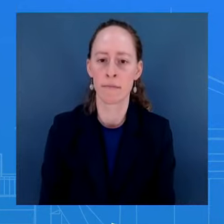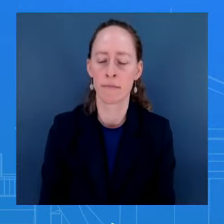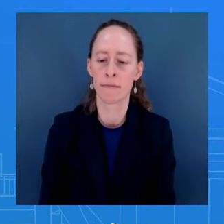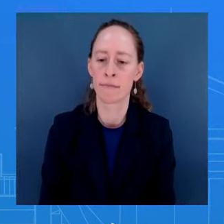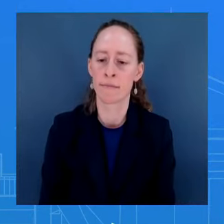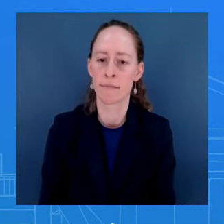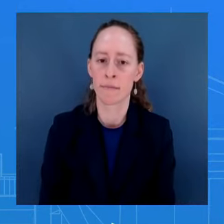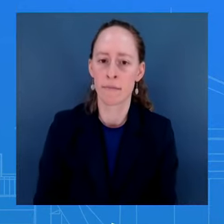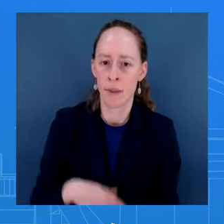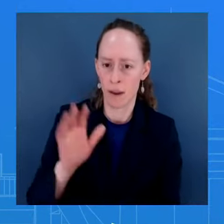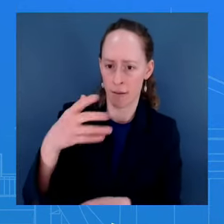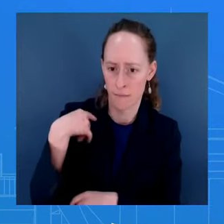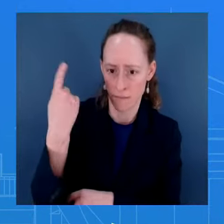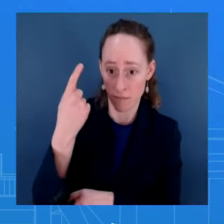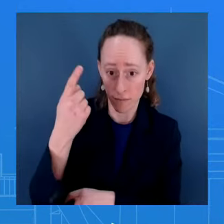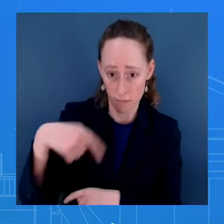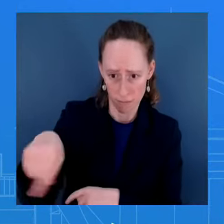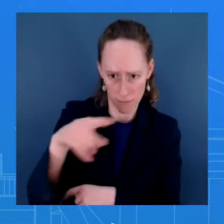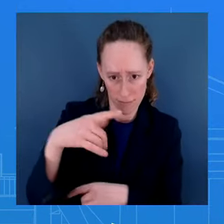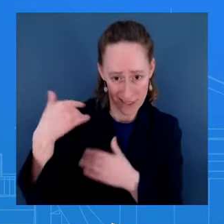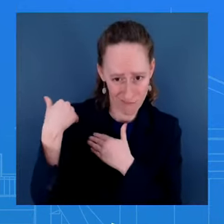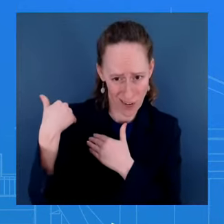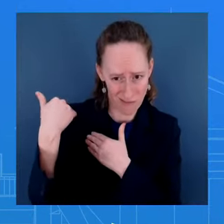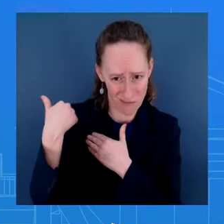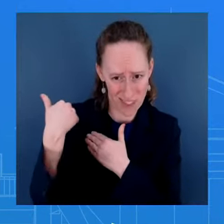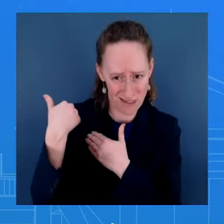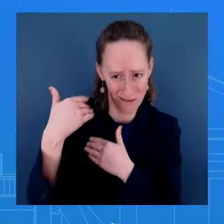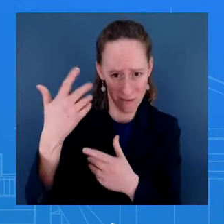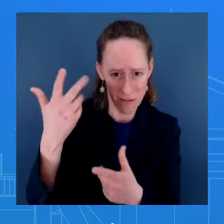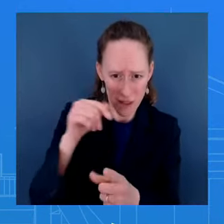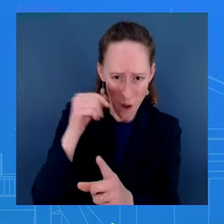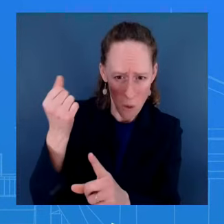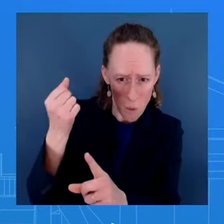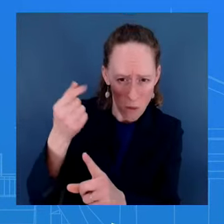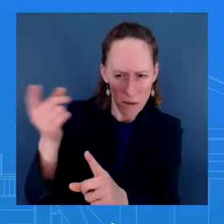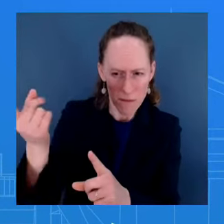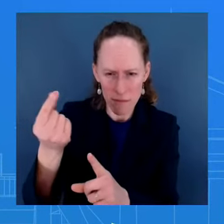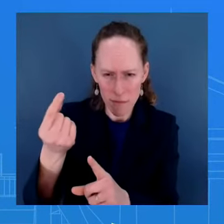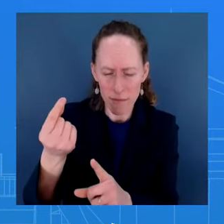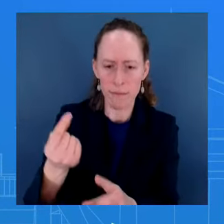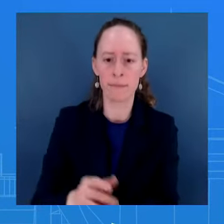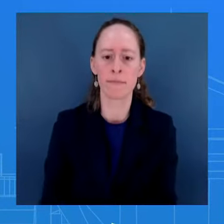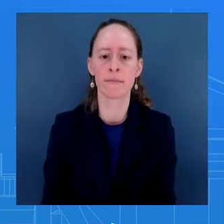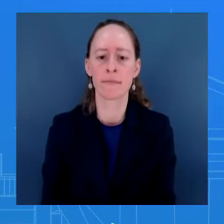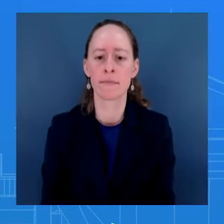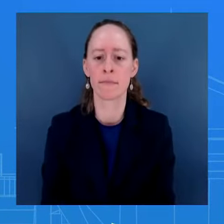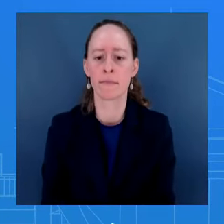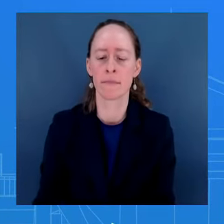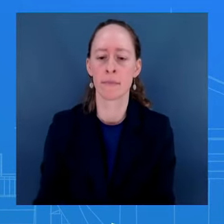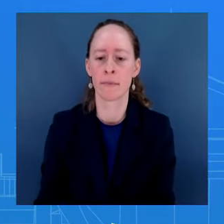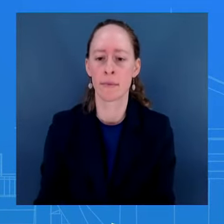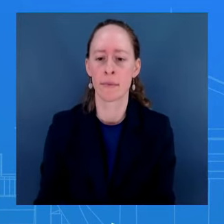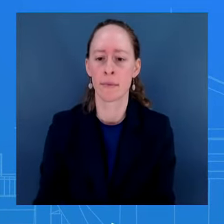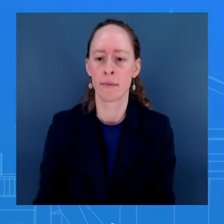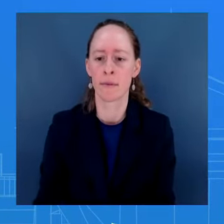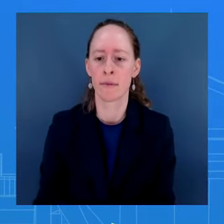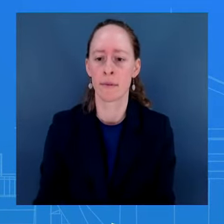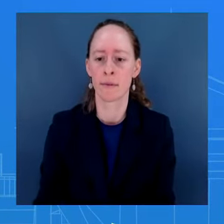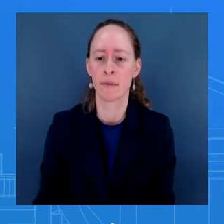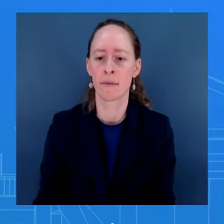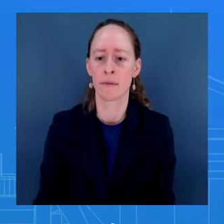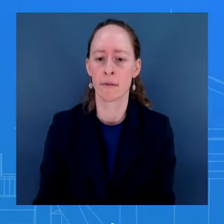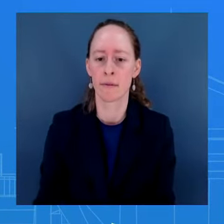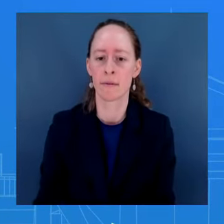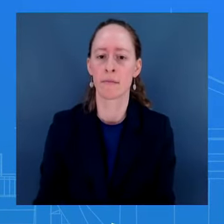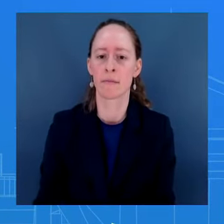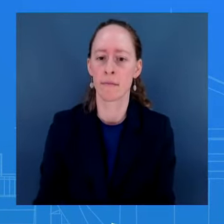It hasn't changed. Our stance on that has not changed. And what would happen if the Houthis hit a U.S. naval ship? You've seen us respond. When